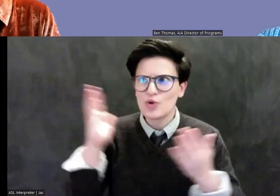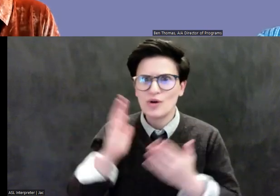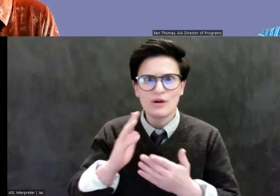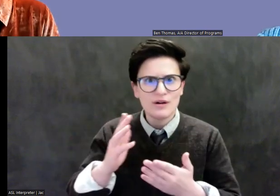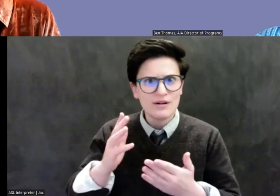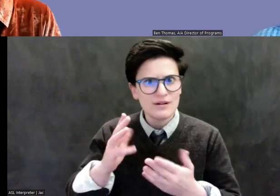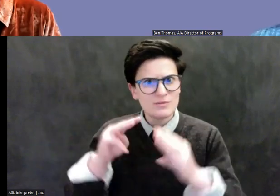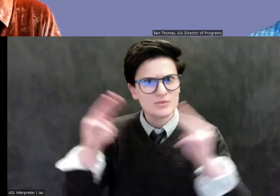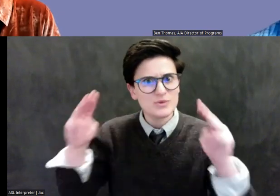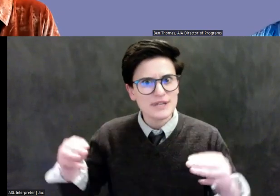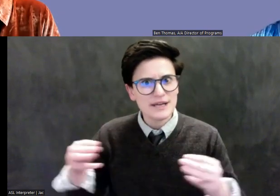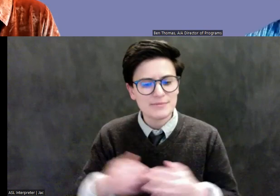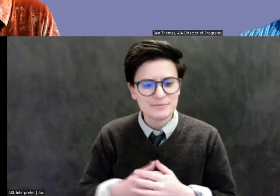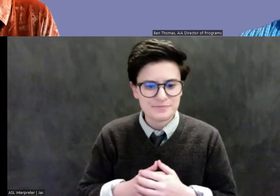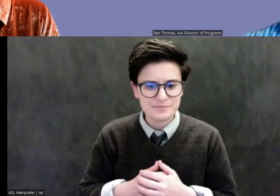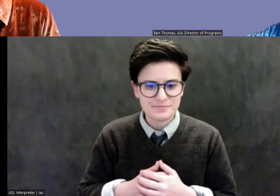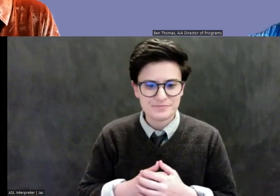are in conflict change. Um,